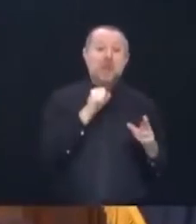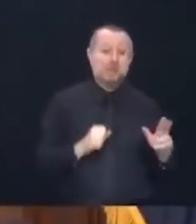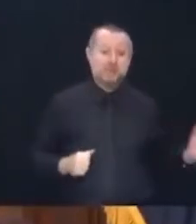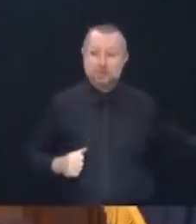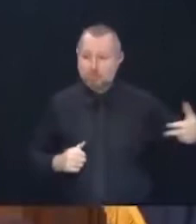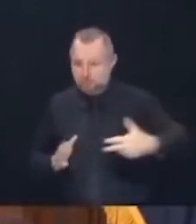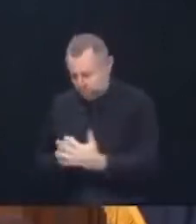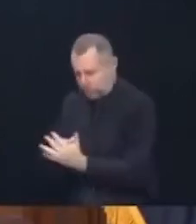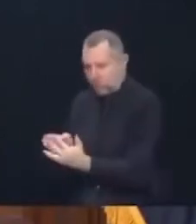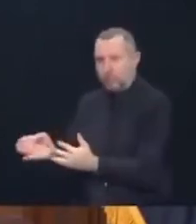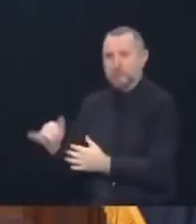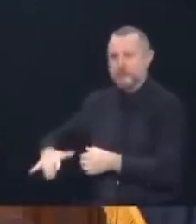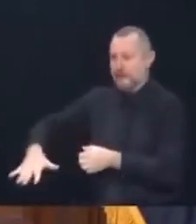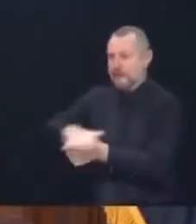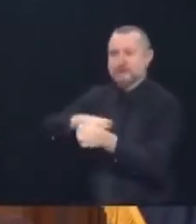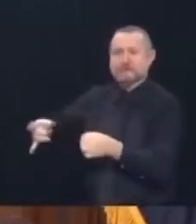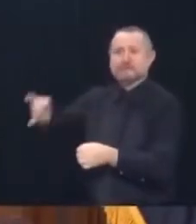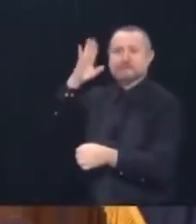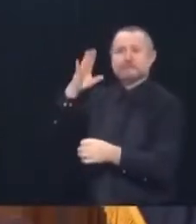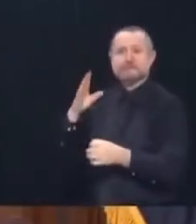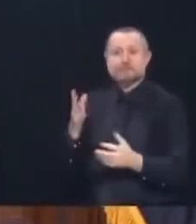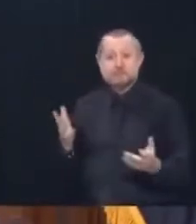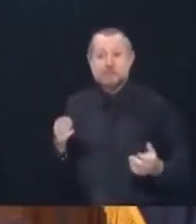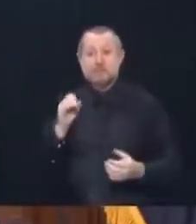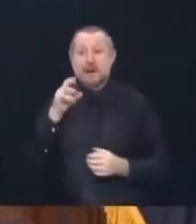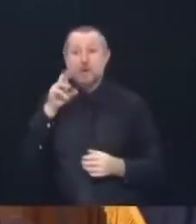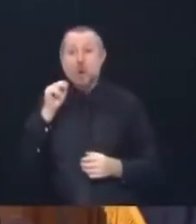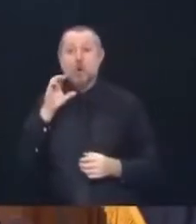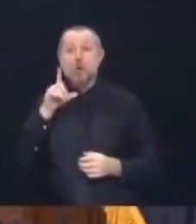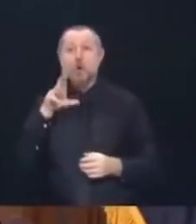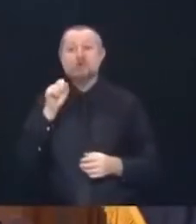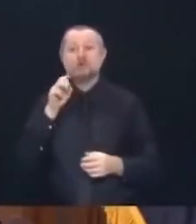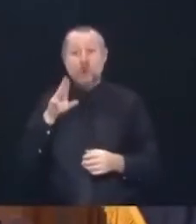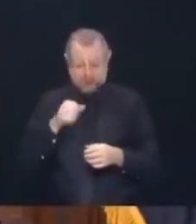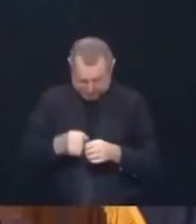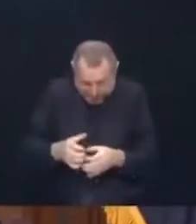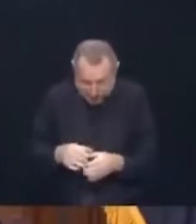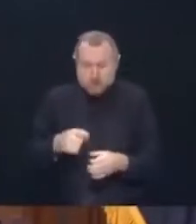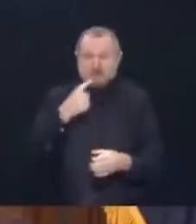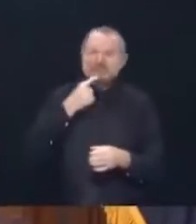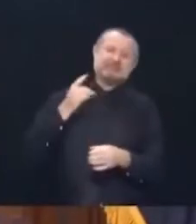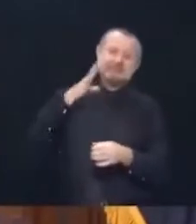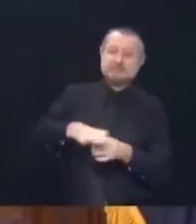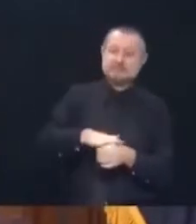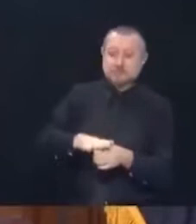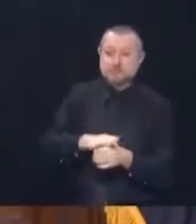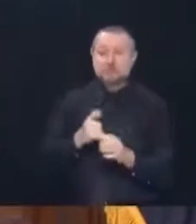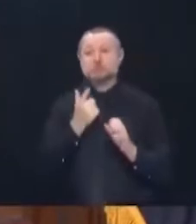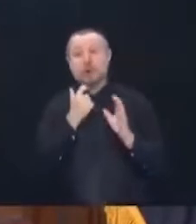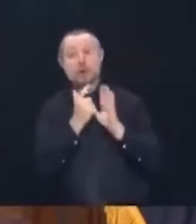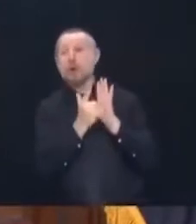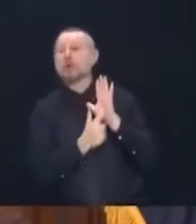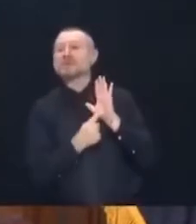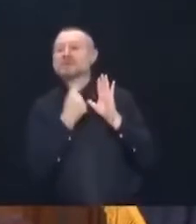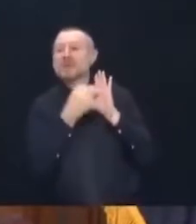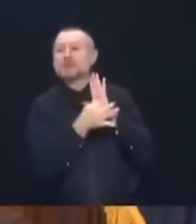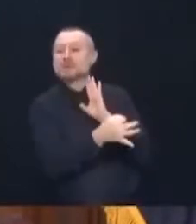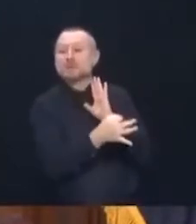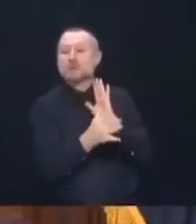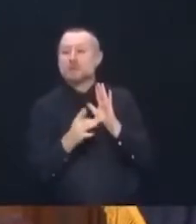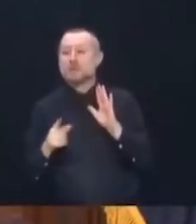So the microclusters override the normal,